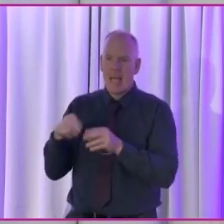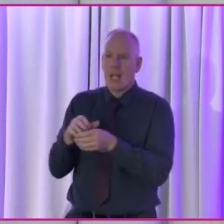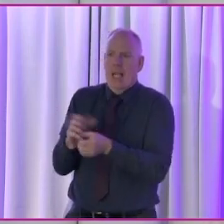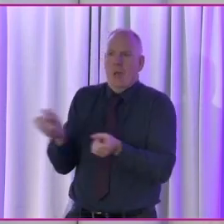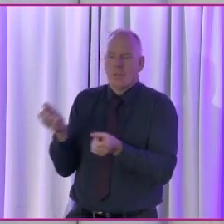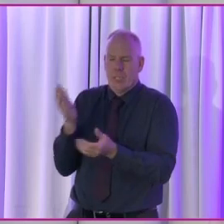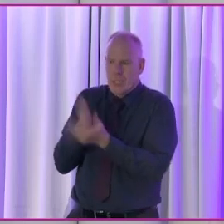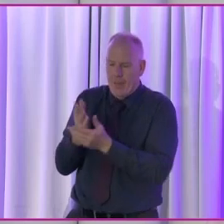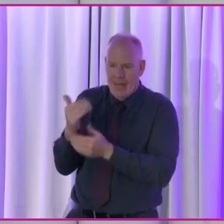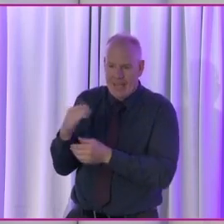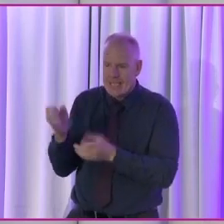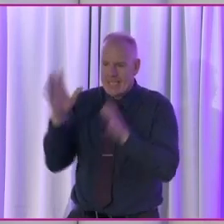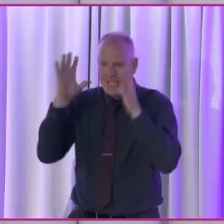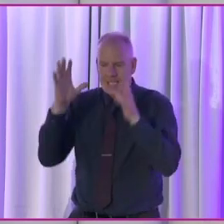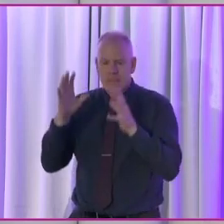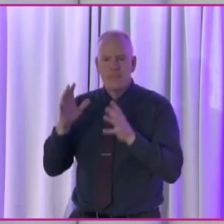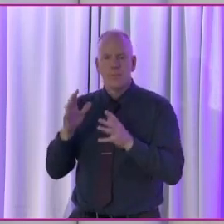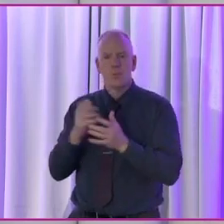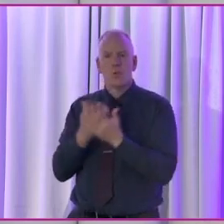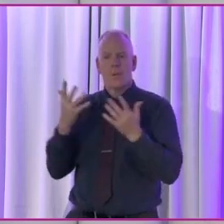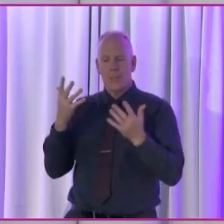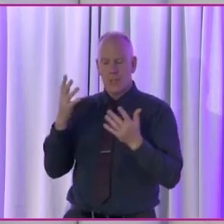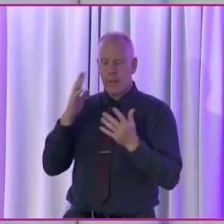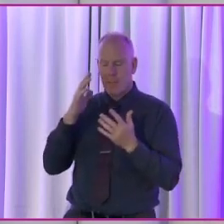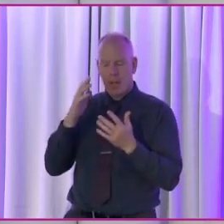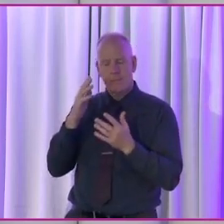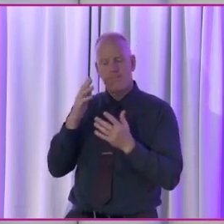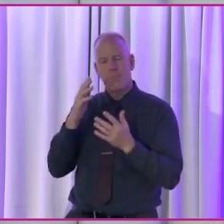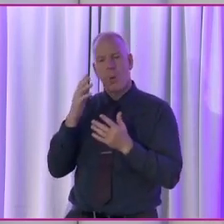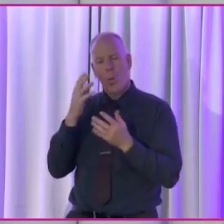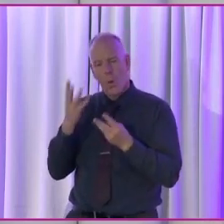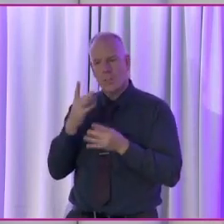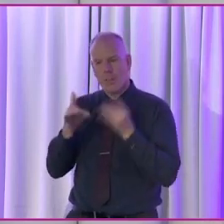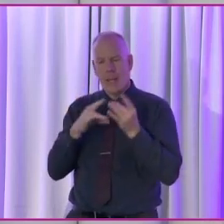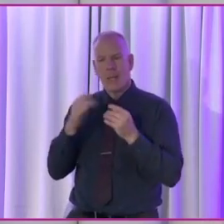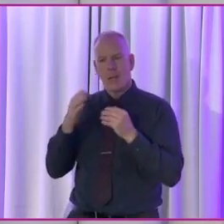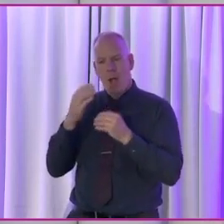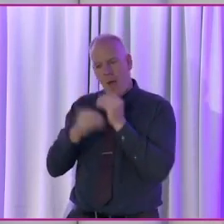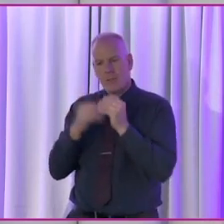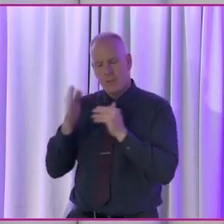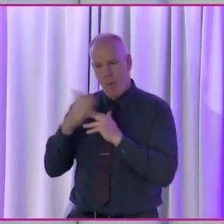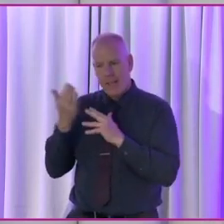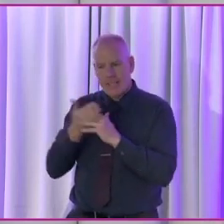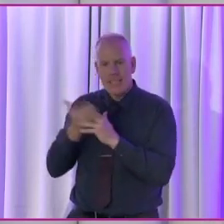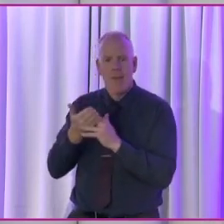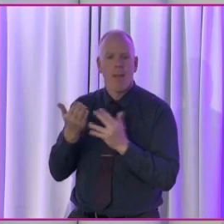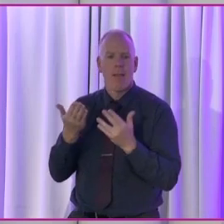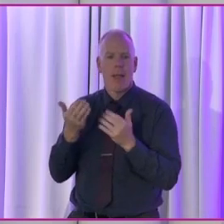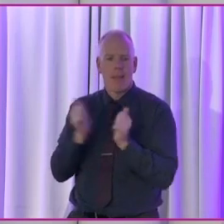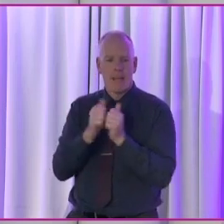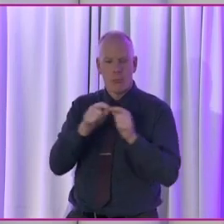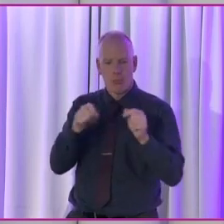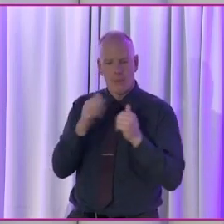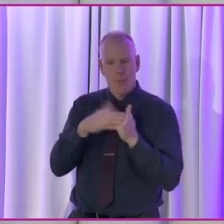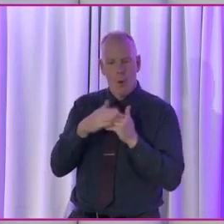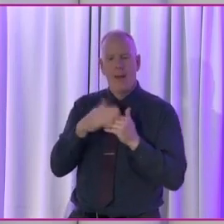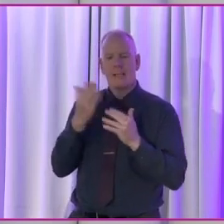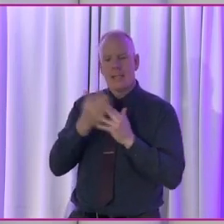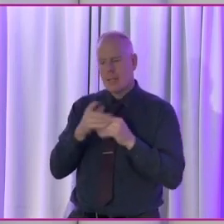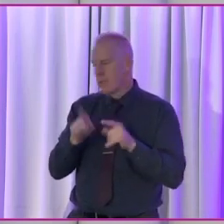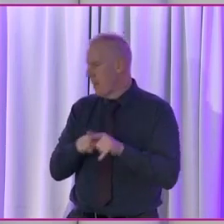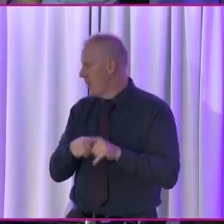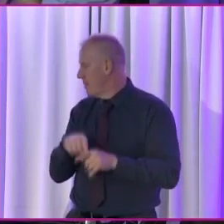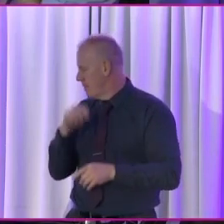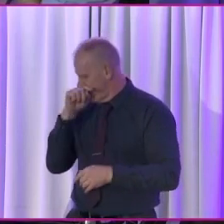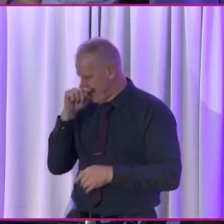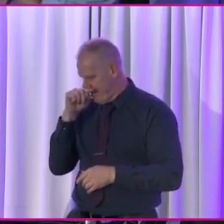or, you know, it would just take us too much, but we are looking at ways to make our offices much more accessible, and our meeting rooms as well. Yeah. And